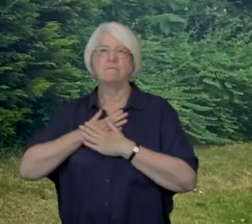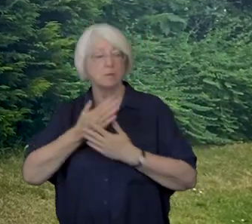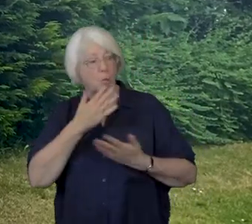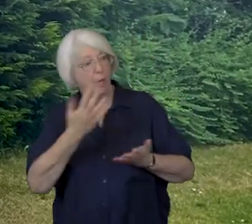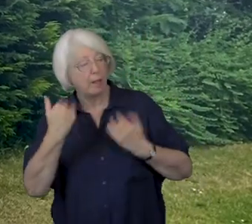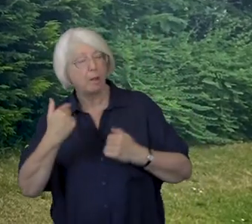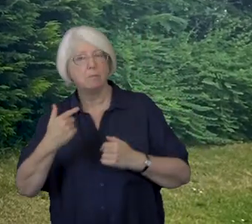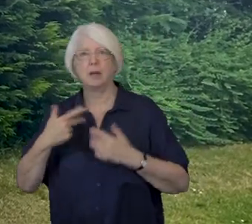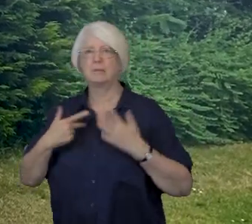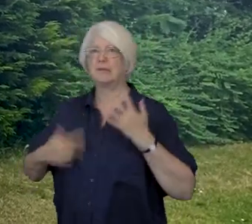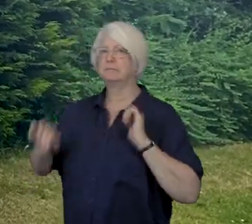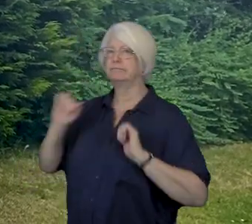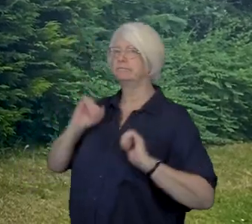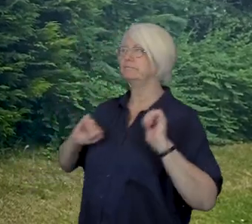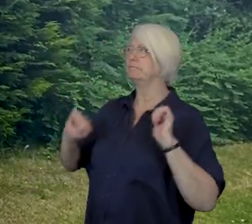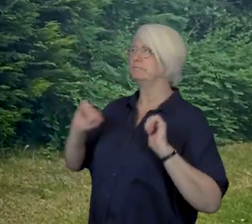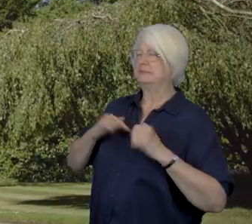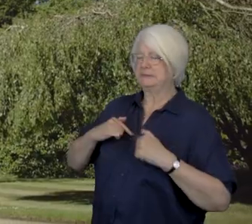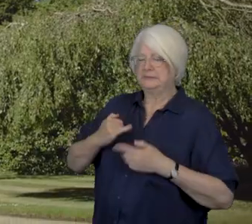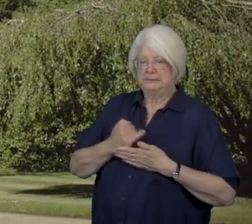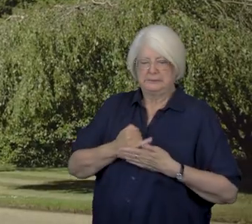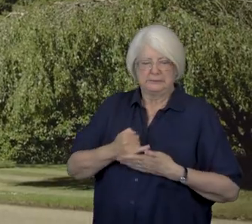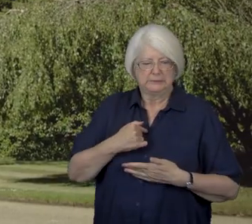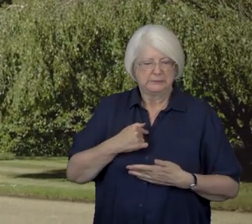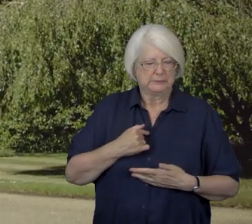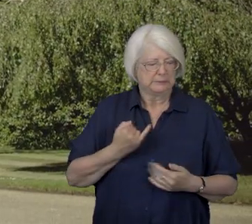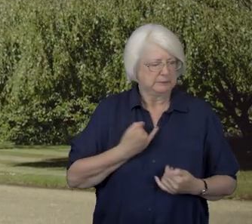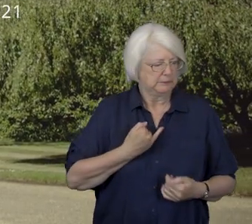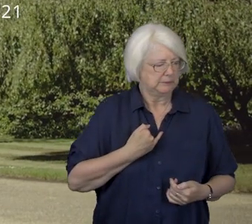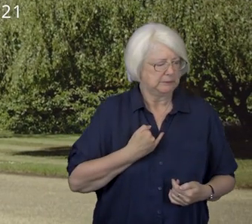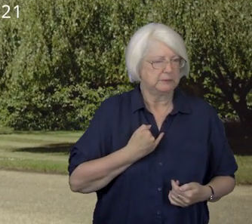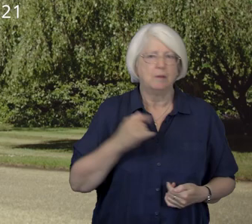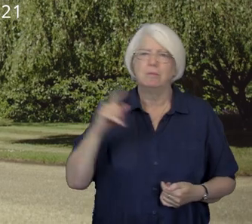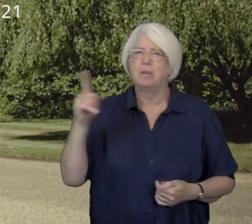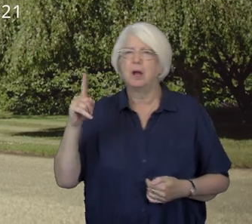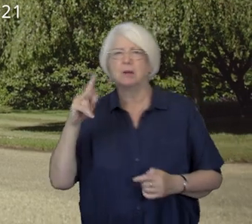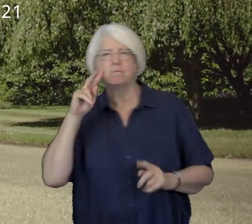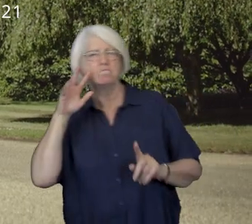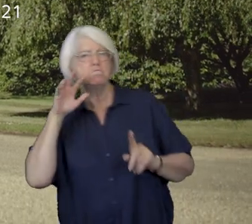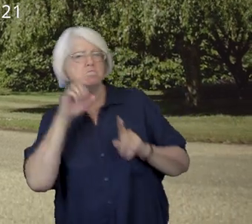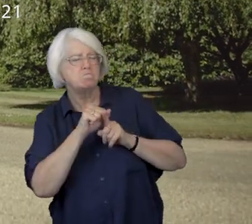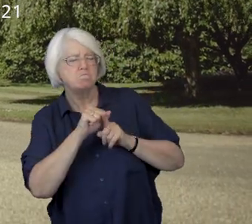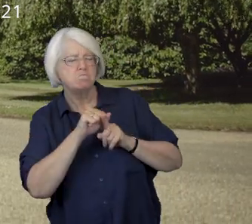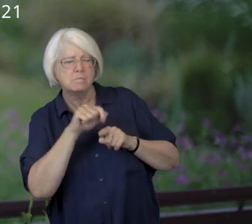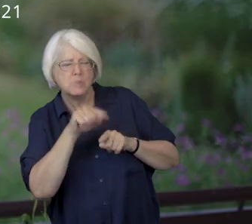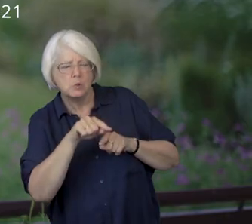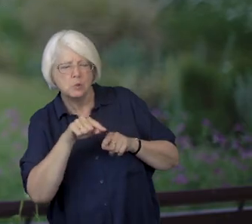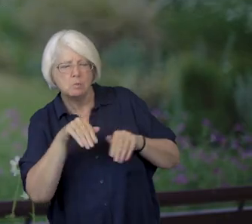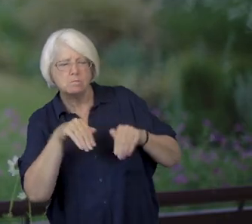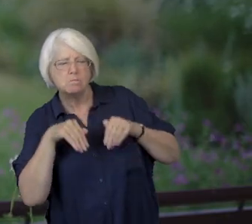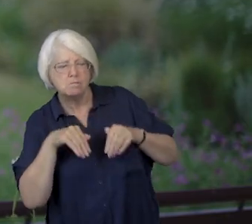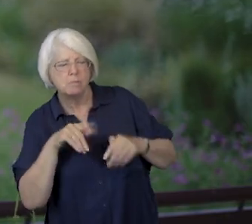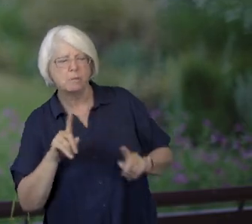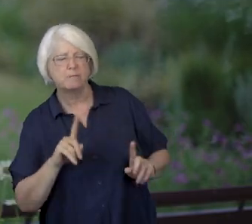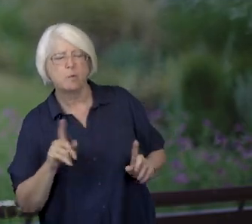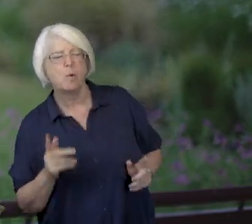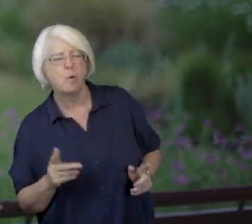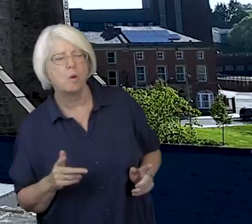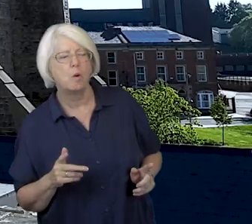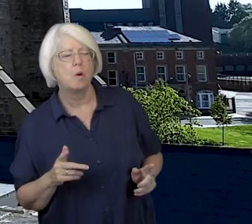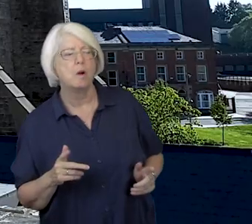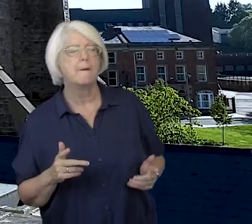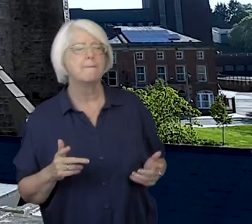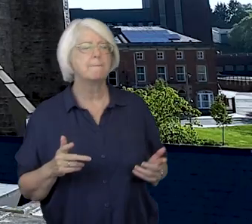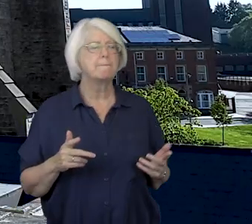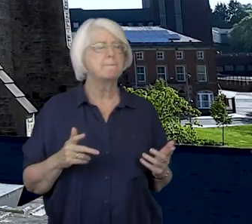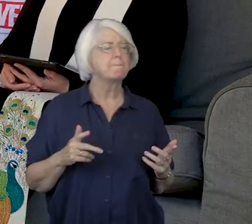Love bade me welcome, yet my soul drew back, guilty of dust and sin. But quick-eyed love,